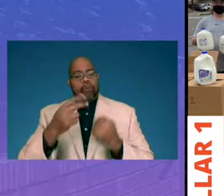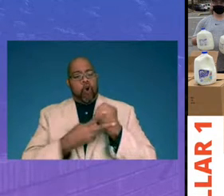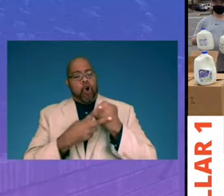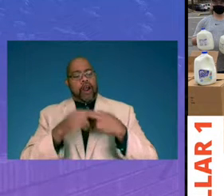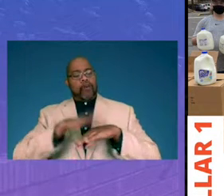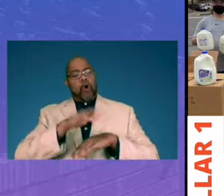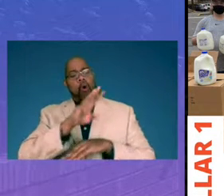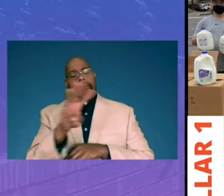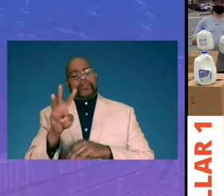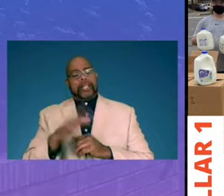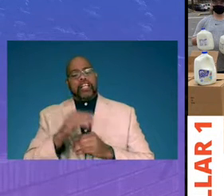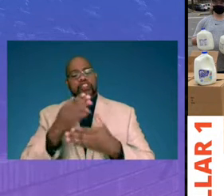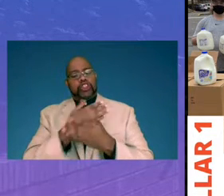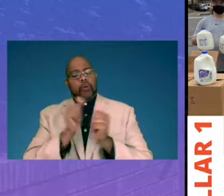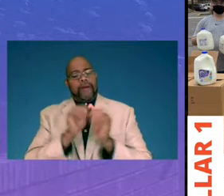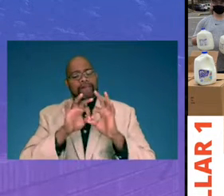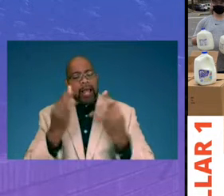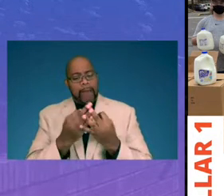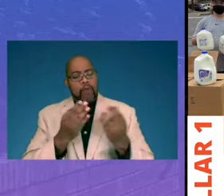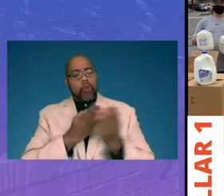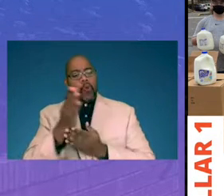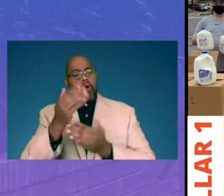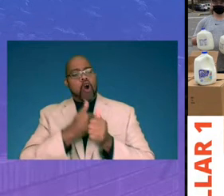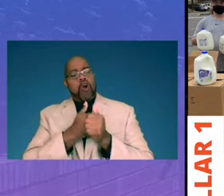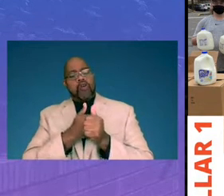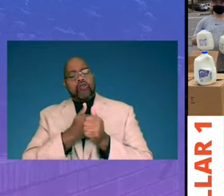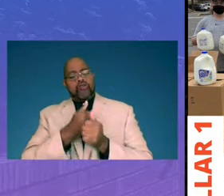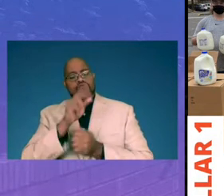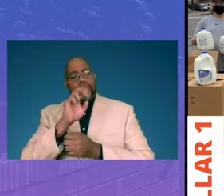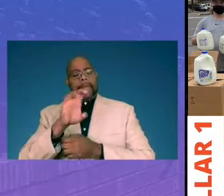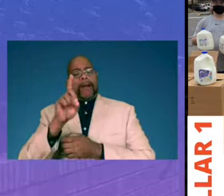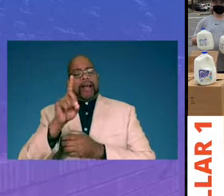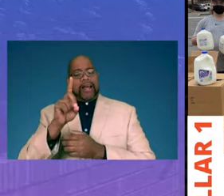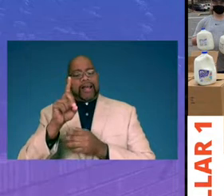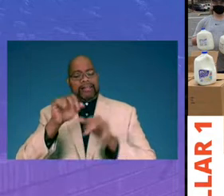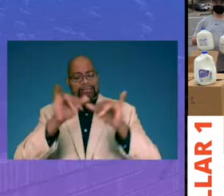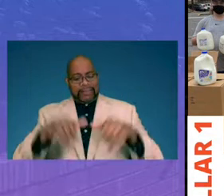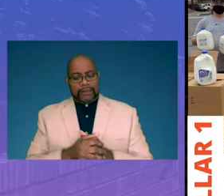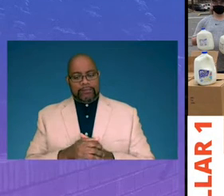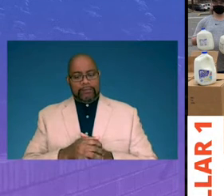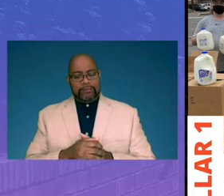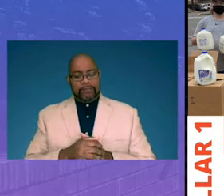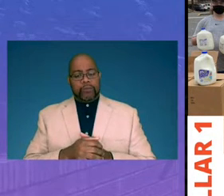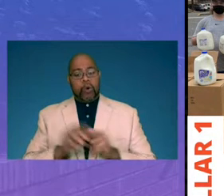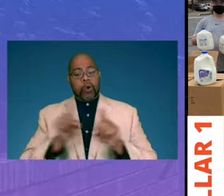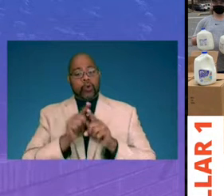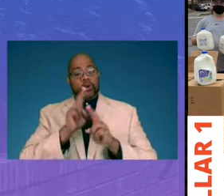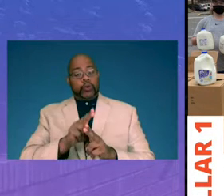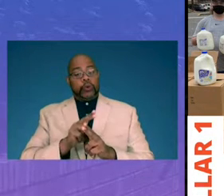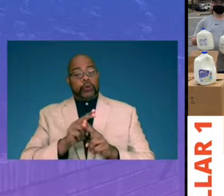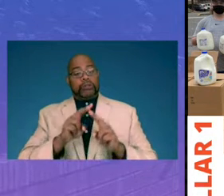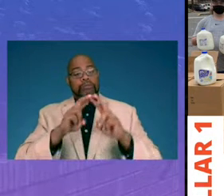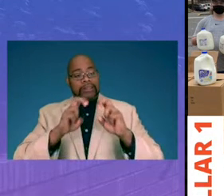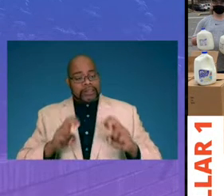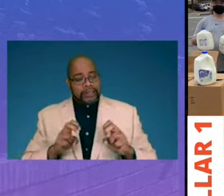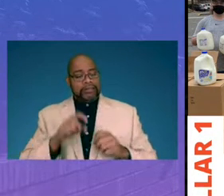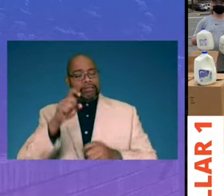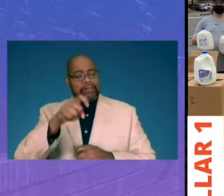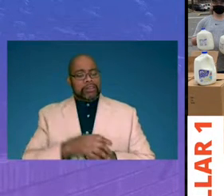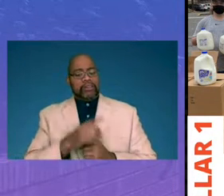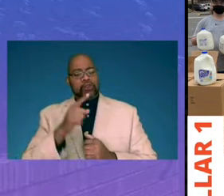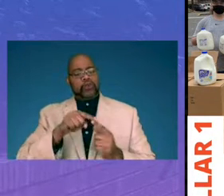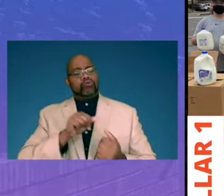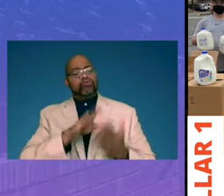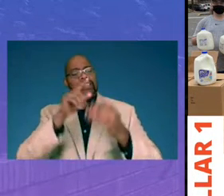website and shared with families through our Remind system. We also utilize needs assessment surveys to address